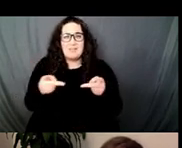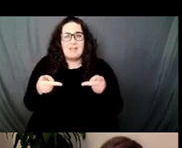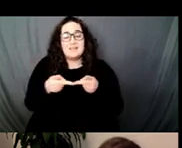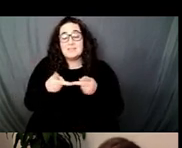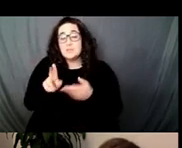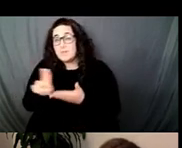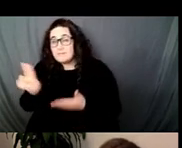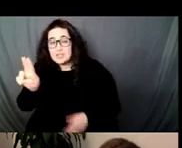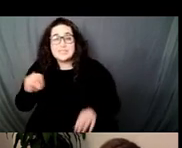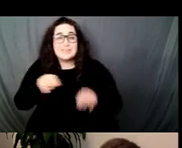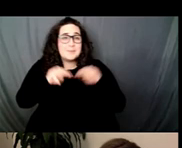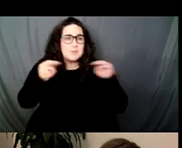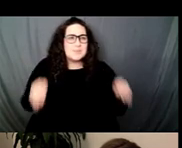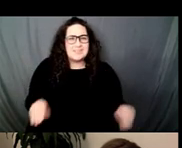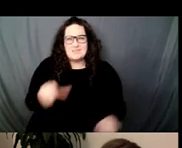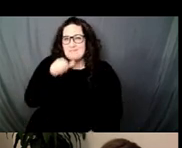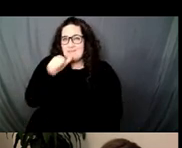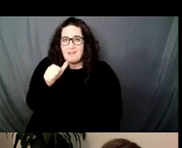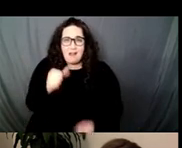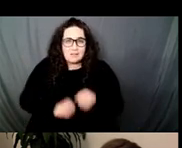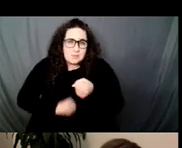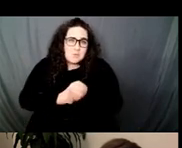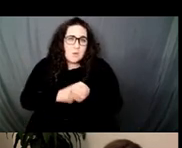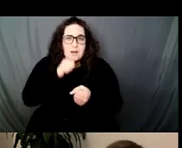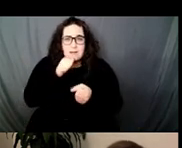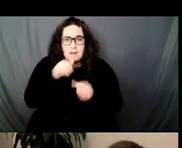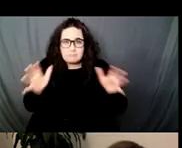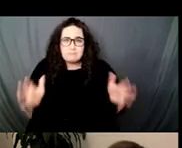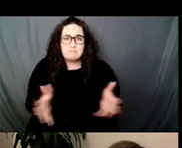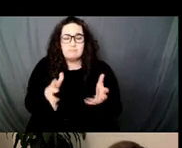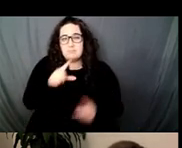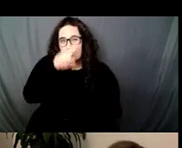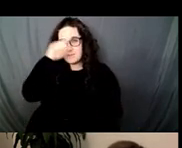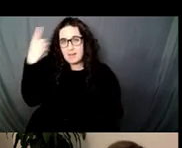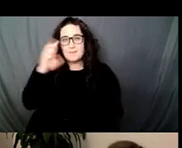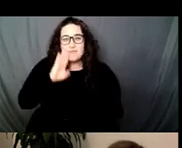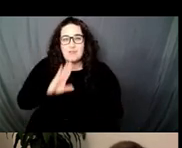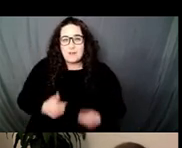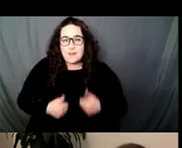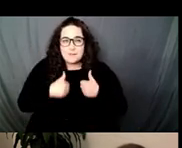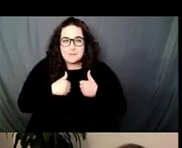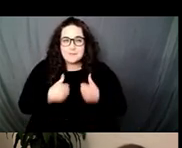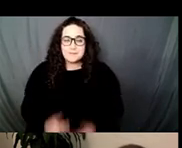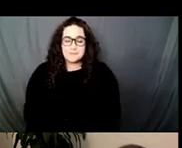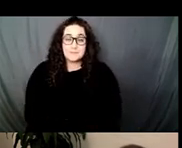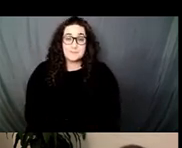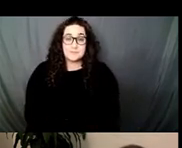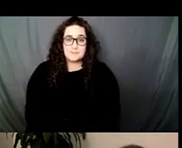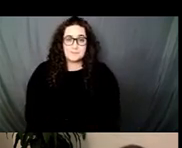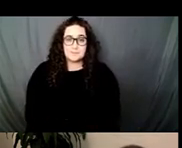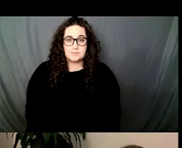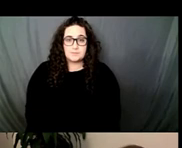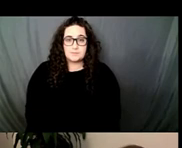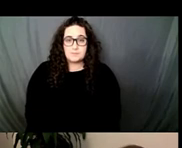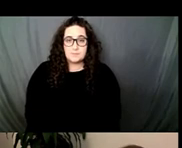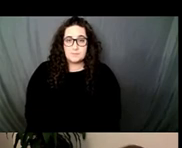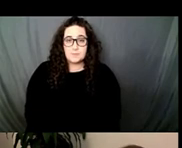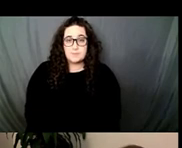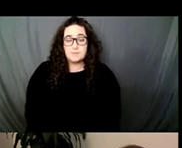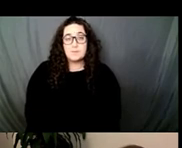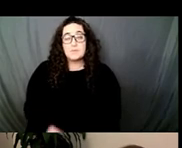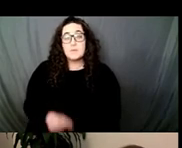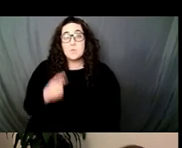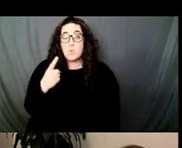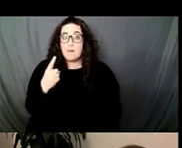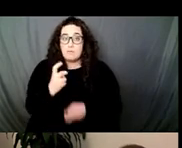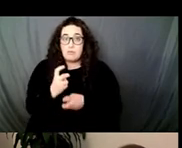or museum space. It happened at the level in the work of one of the firmest borders to be enforced in the